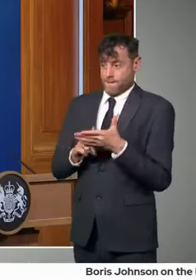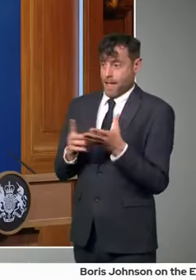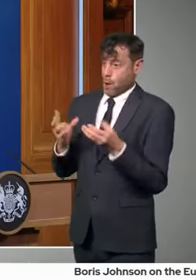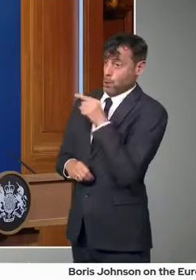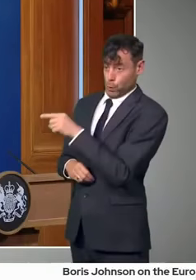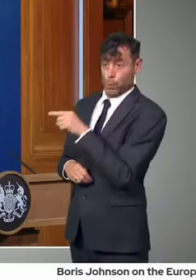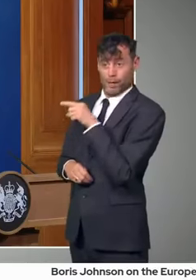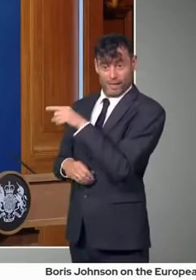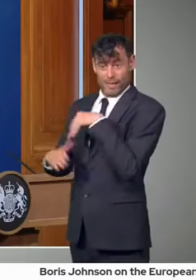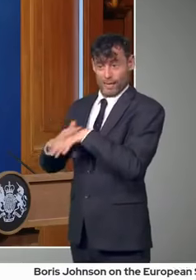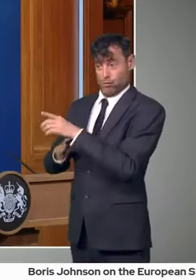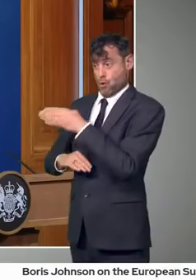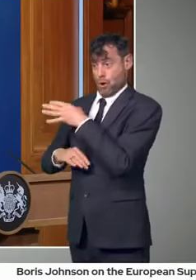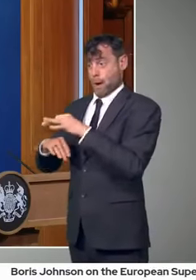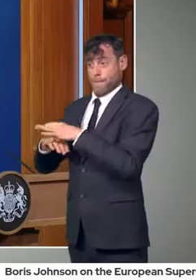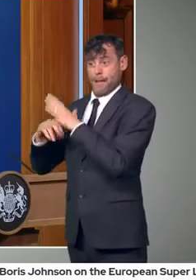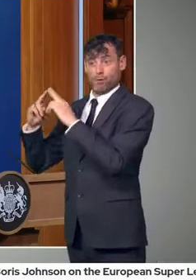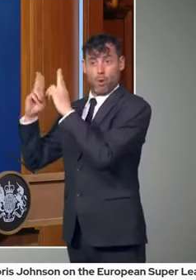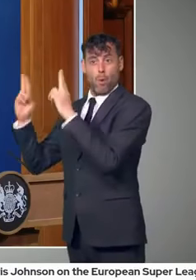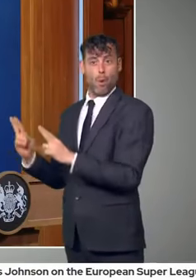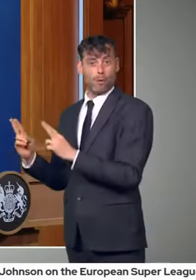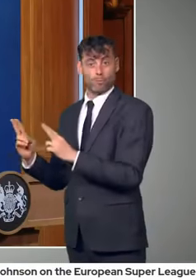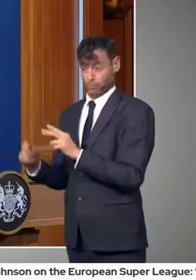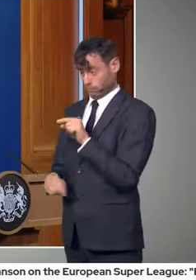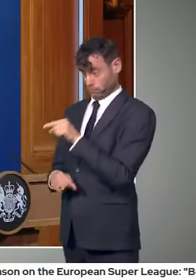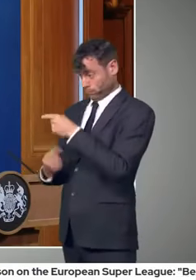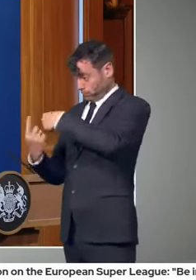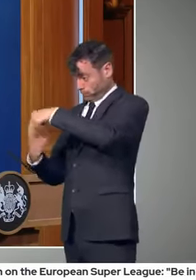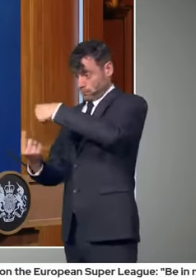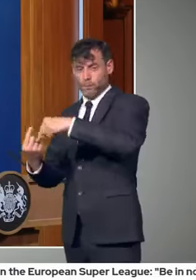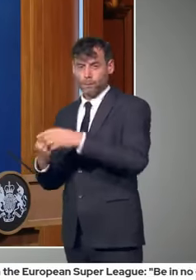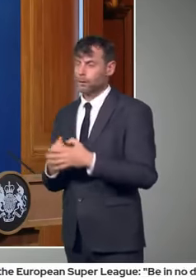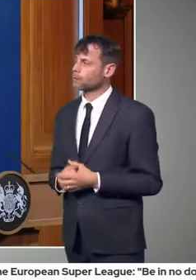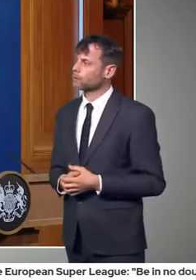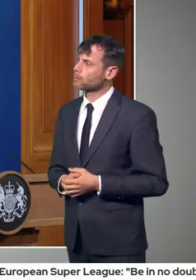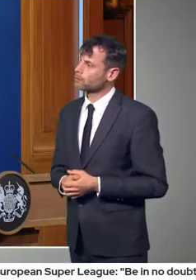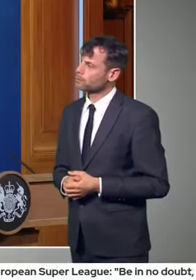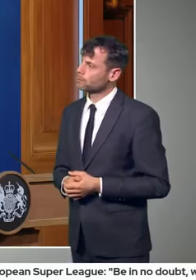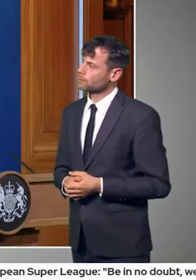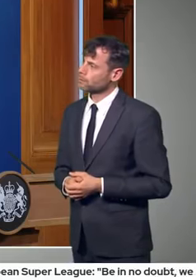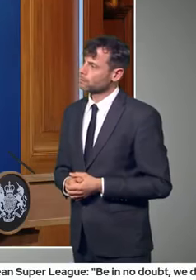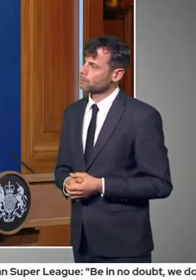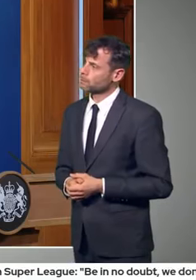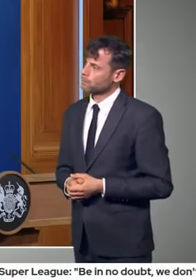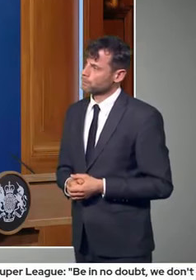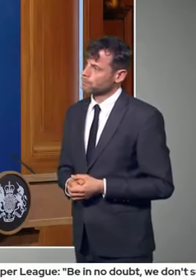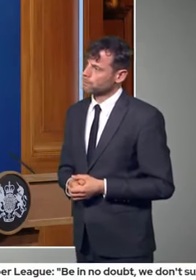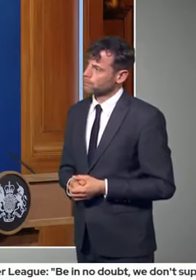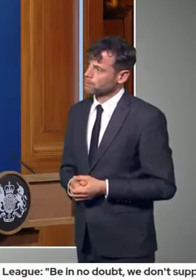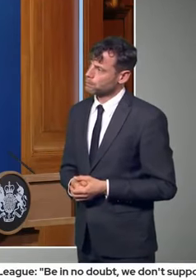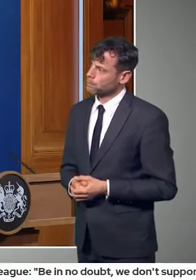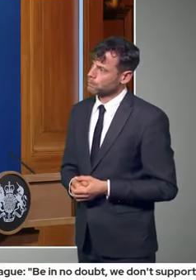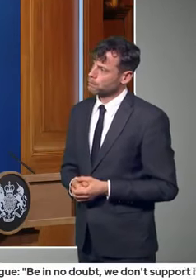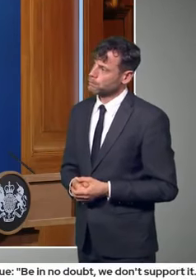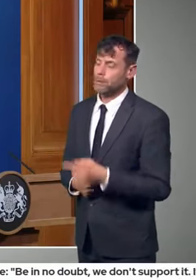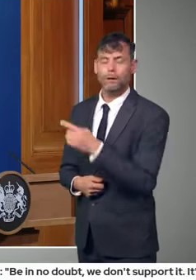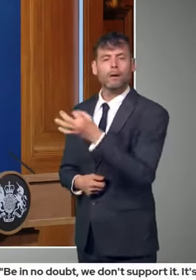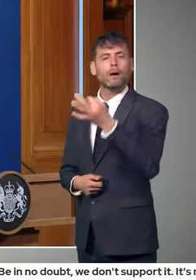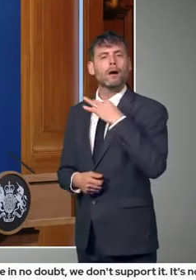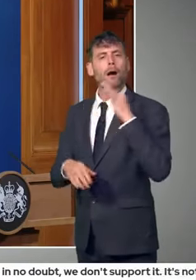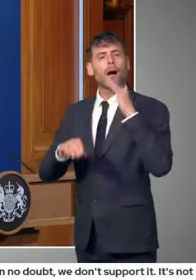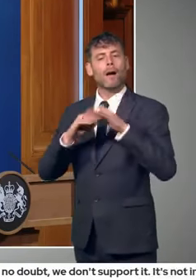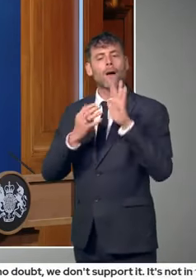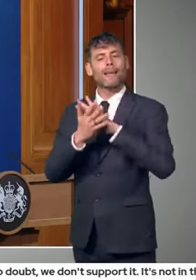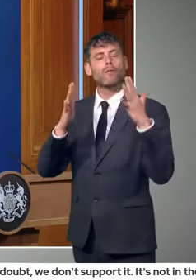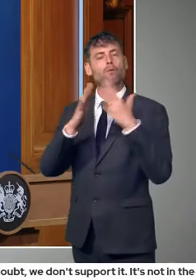first point about, uh, the, uh, about plans to, to build another runway at Heathrow, that's a, a matter for